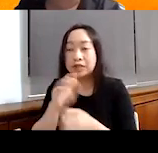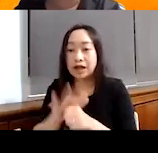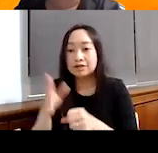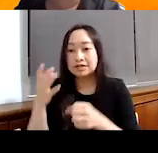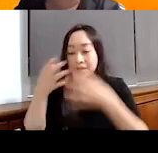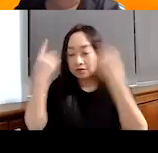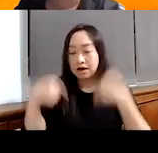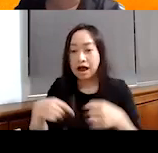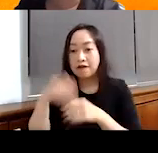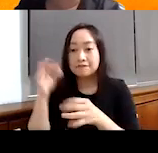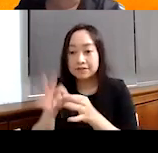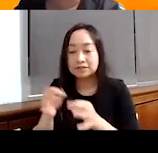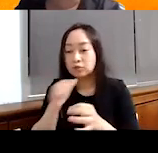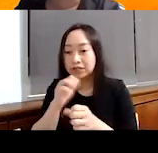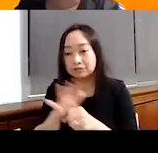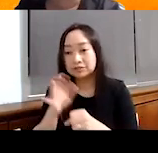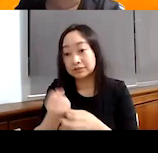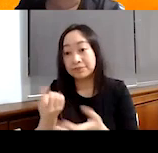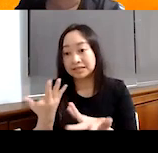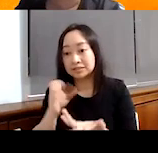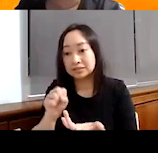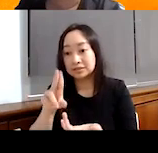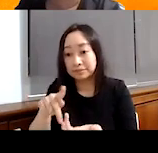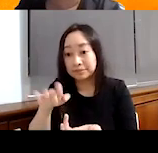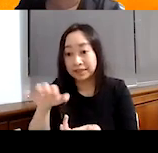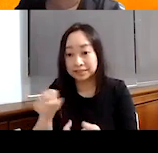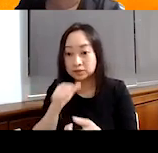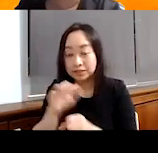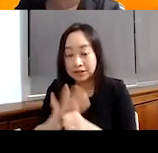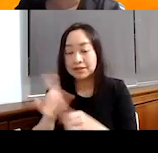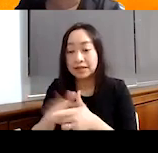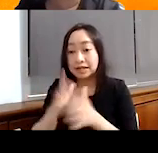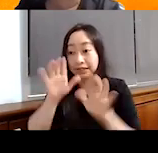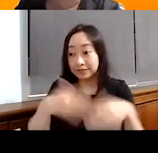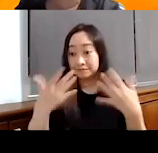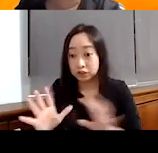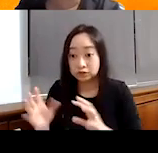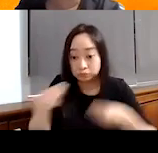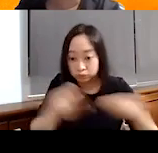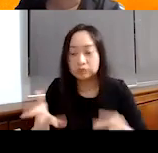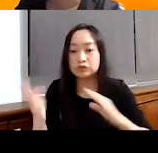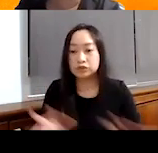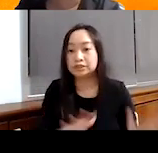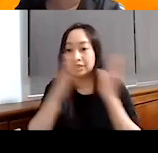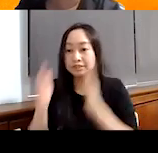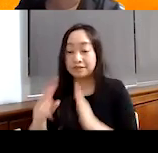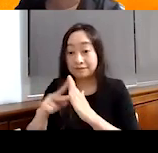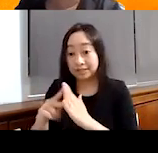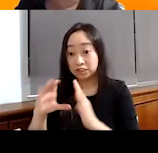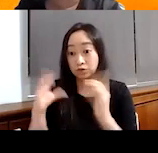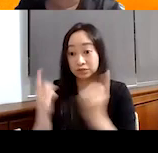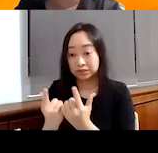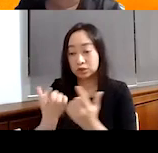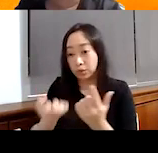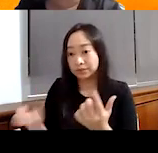outfit quarantine centers. From there, we moved into equipping village councils. So, um, all the village councils and village committees, um,